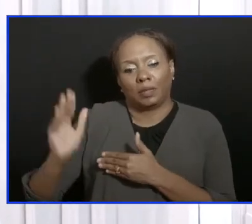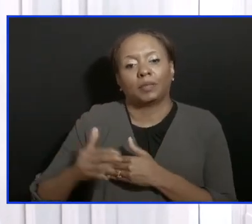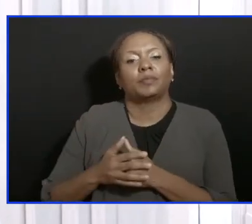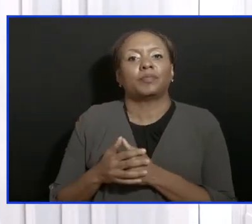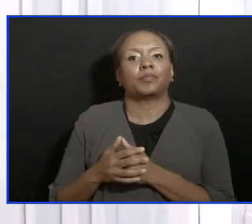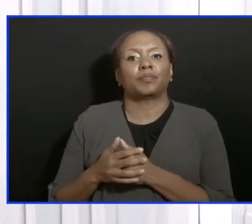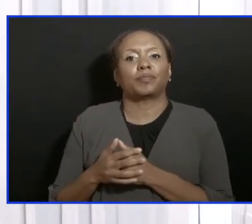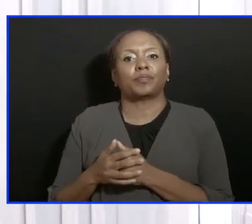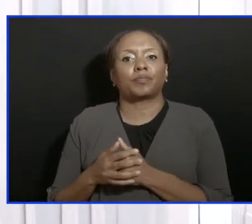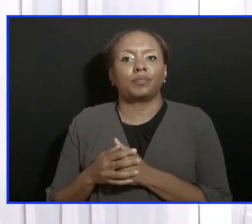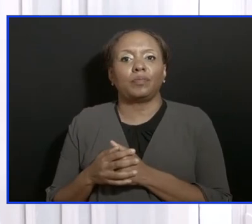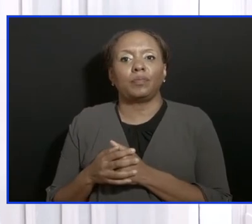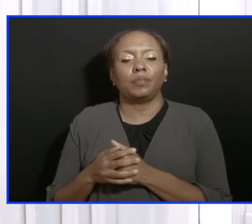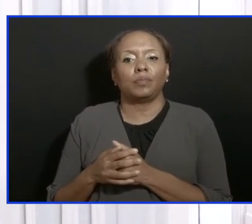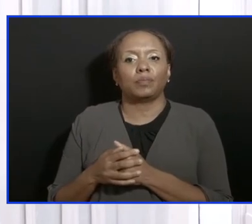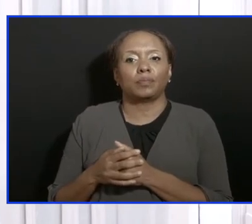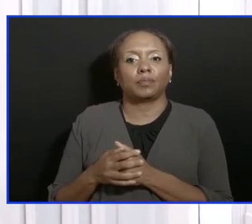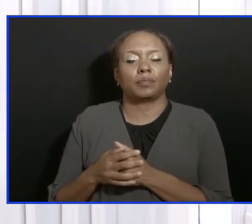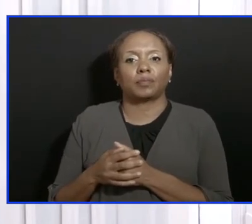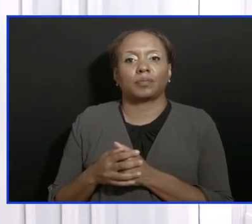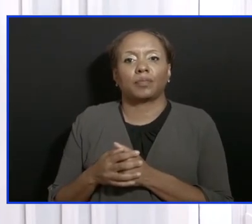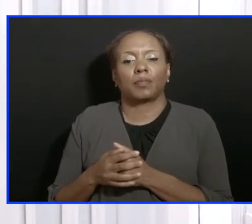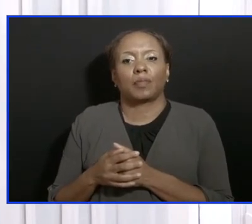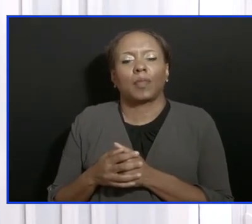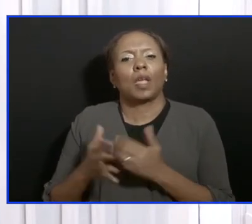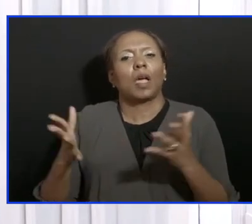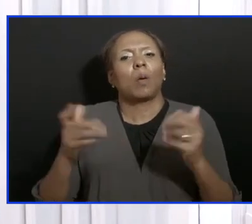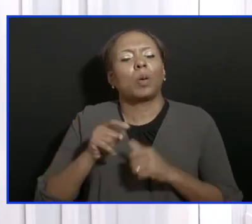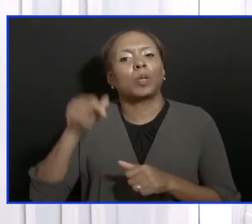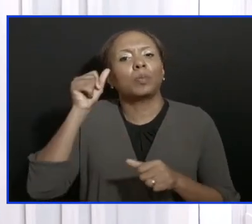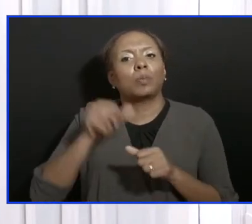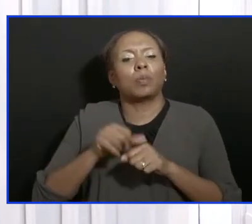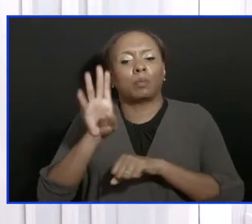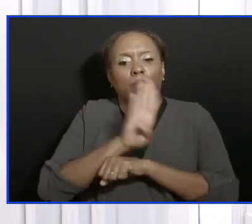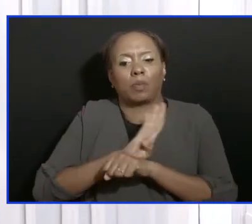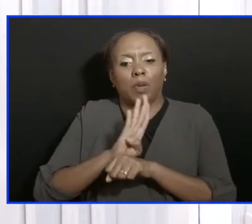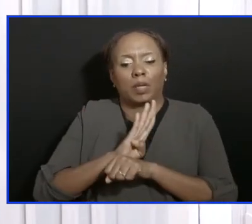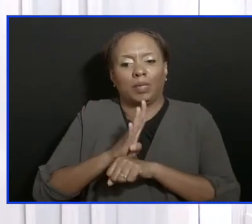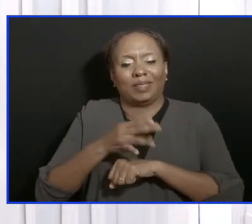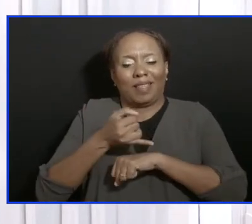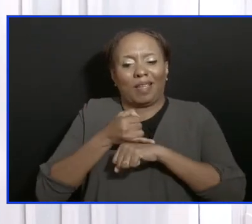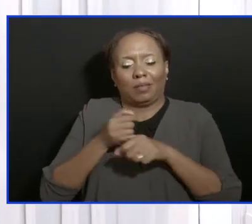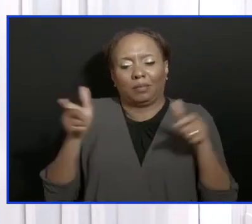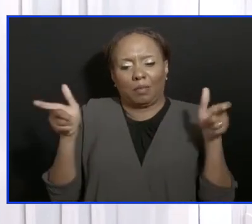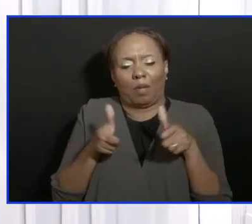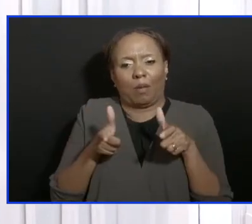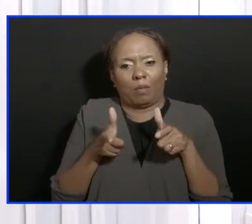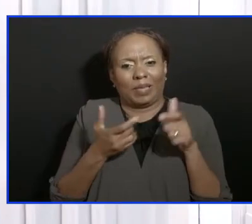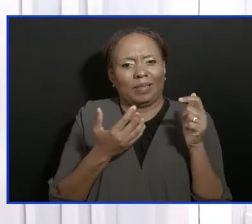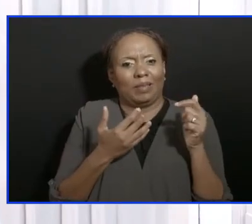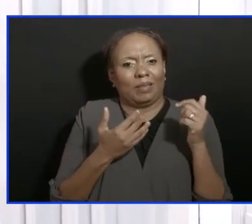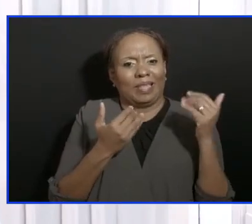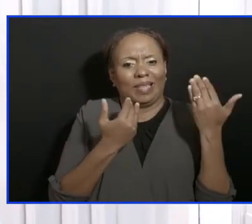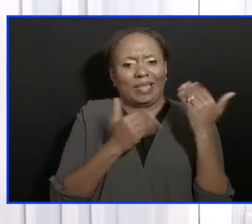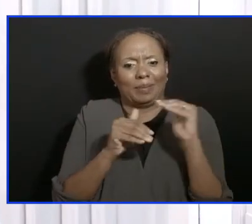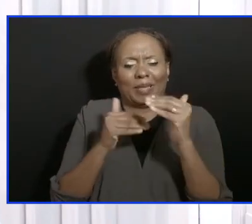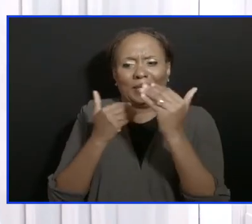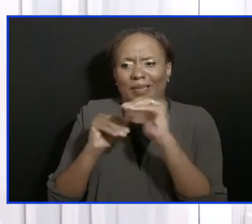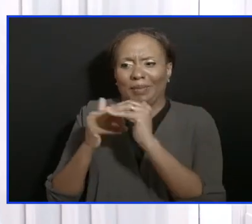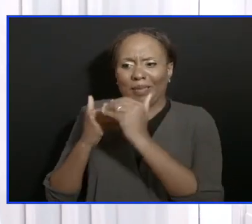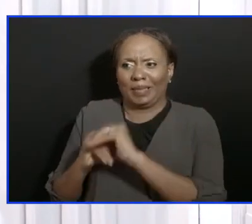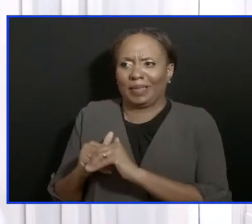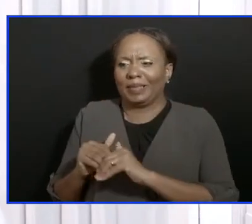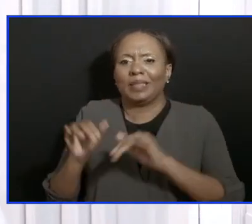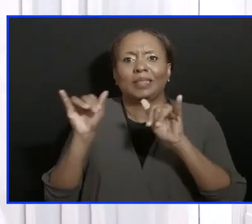country to appreciate that Barbados is a small country with limited resources and that we have to, the same people very